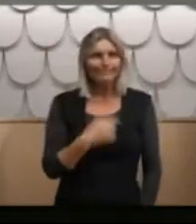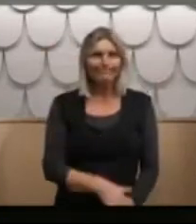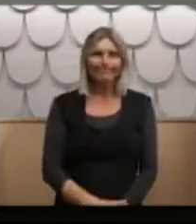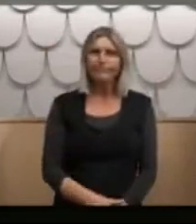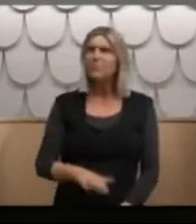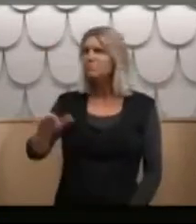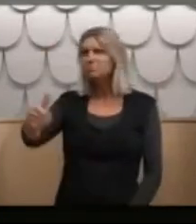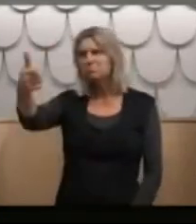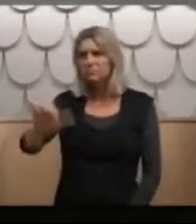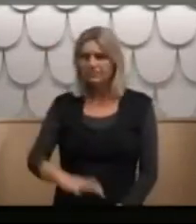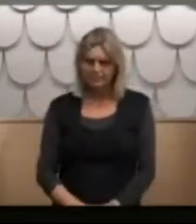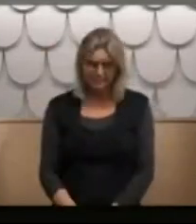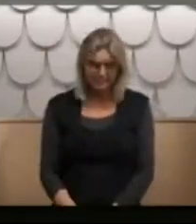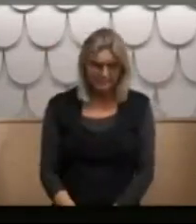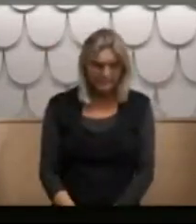No problem.